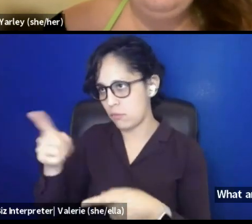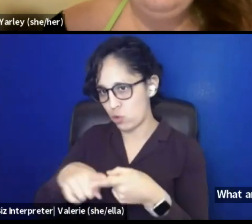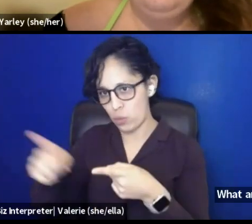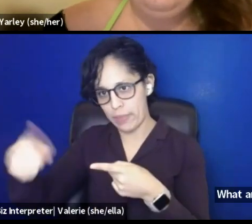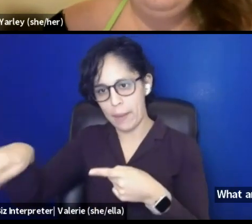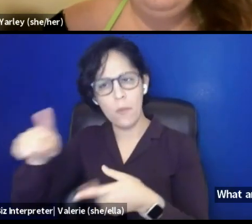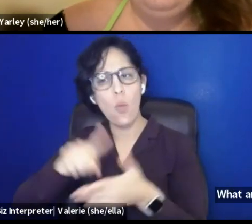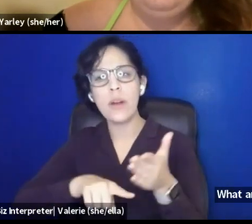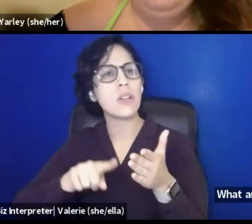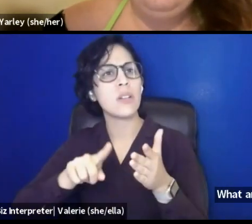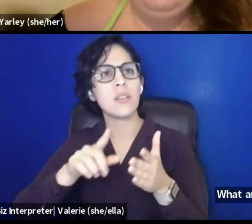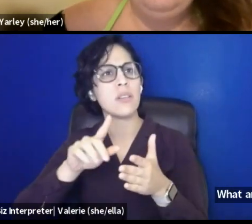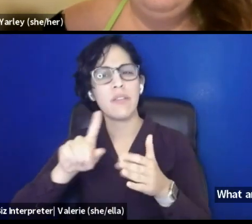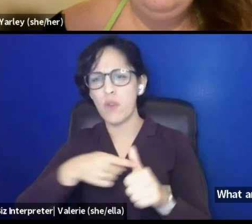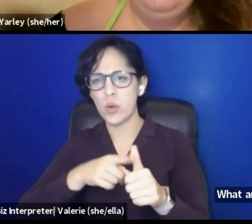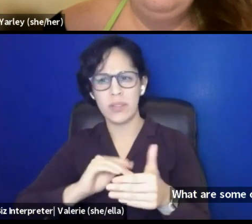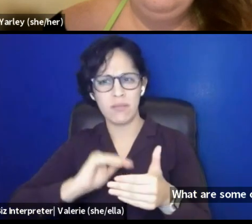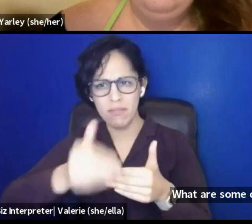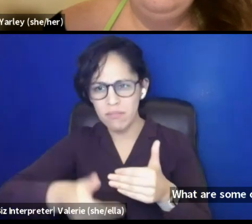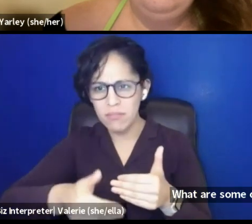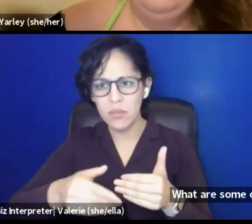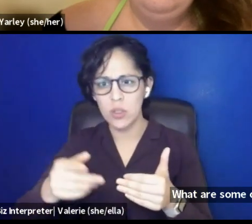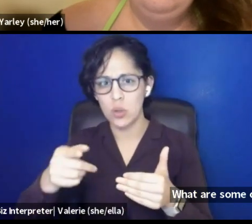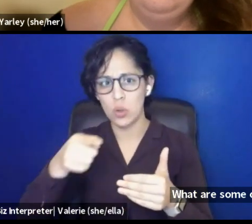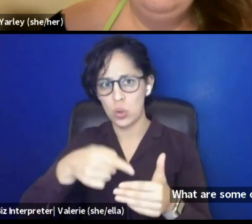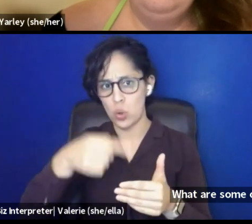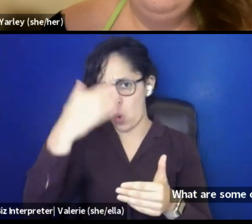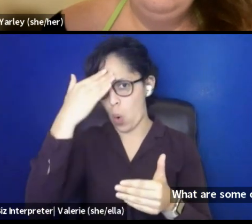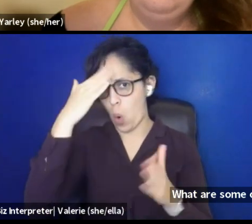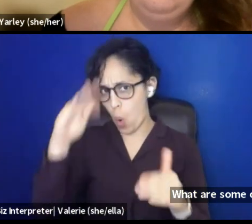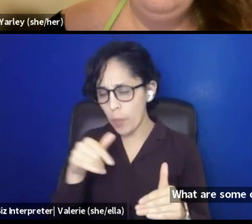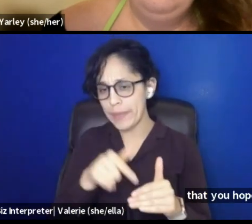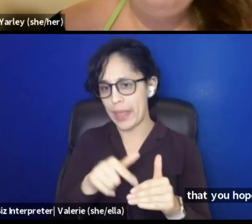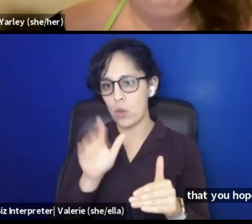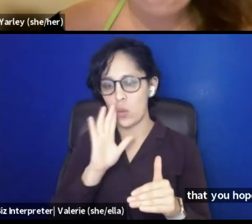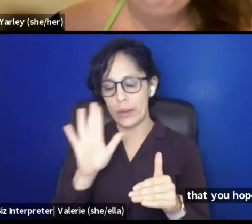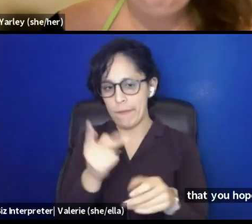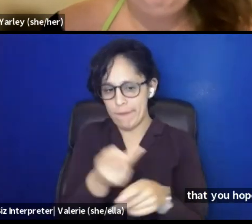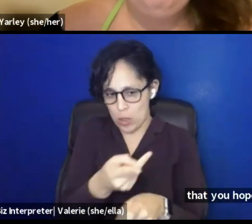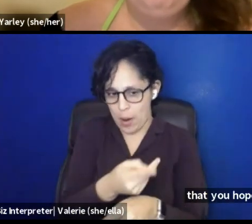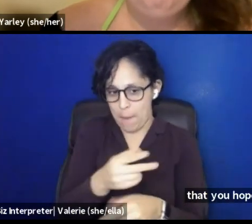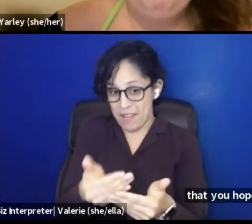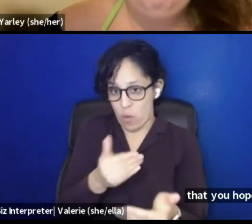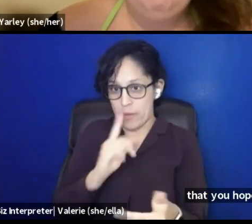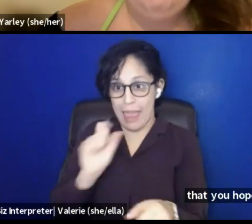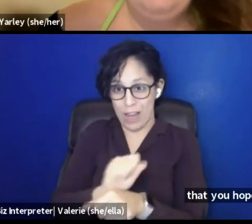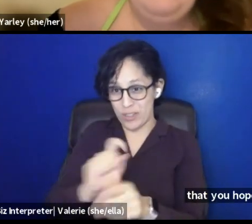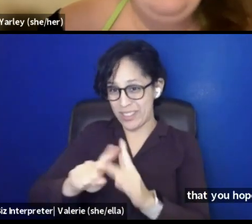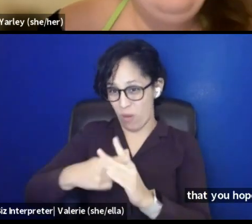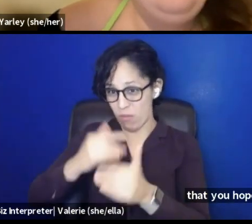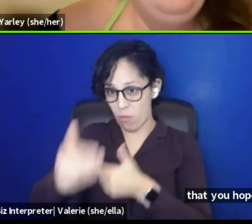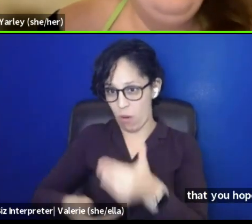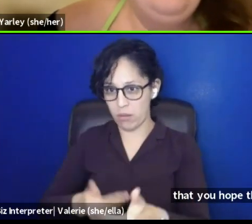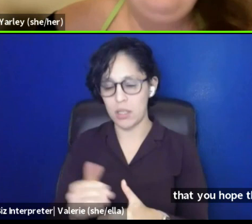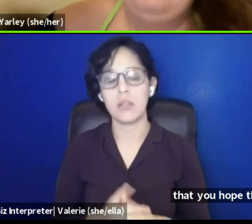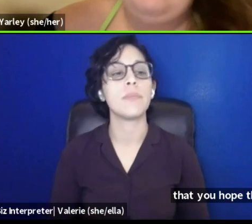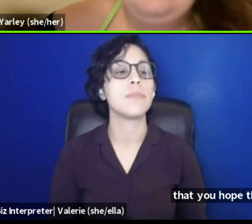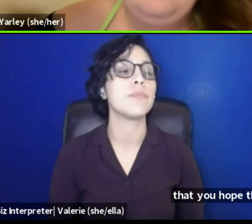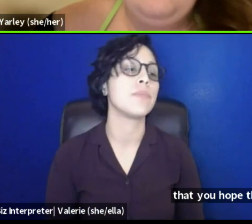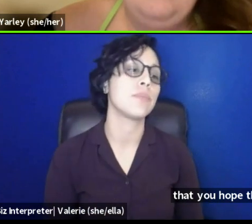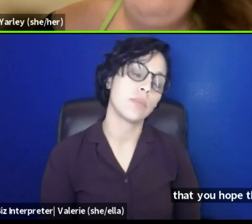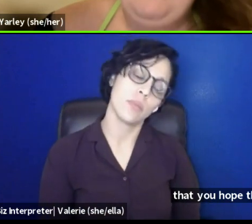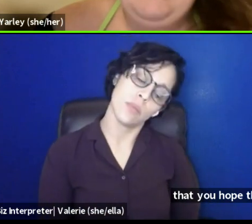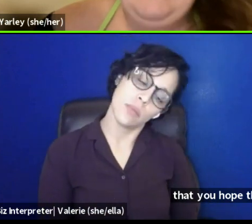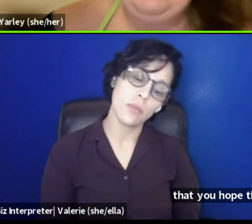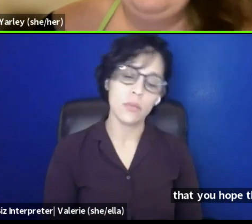are some of the first steps that you hope they take before they, um, before they start that in the, in the meantime? I think there are the